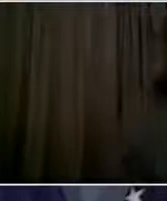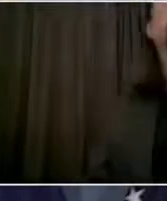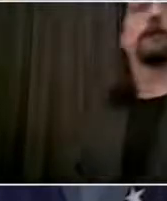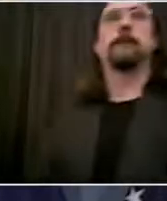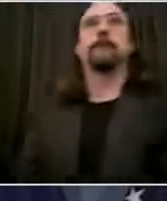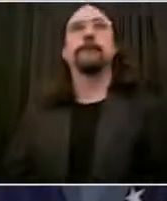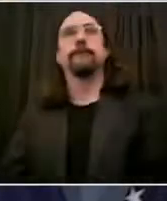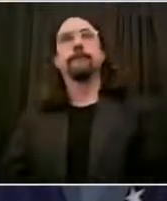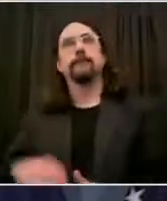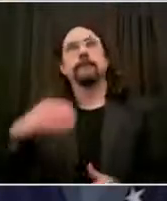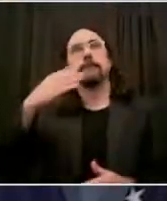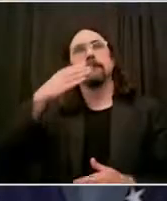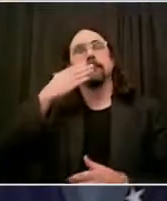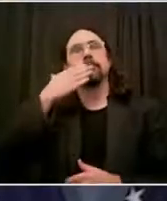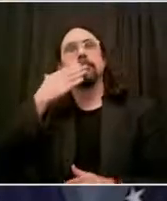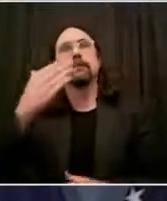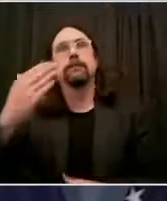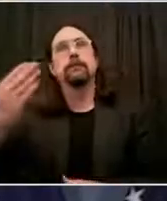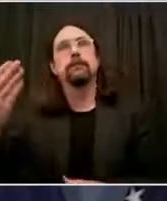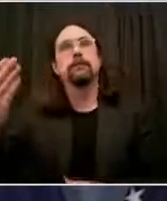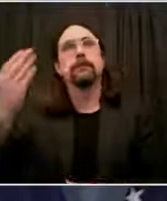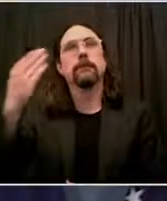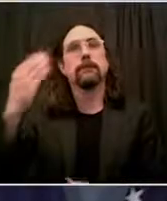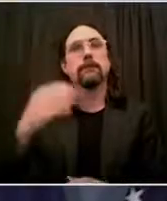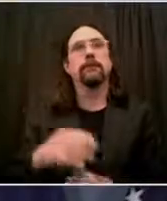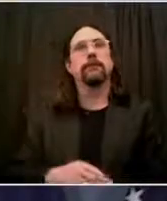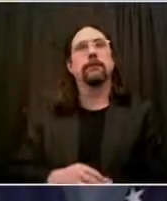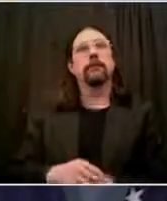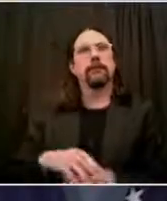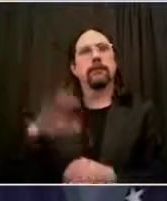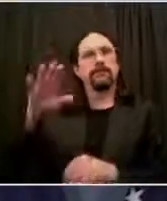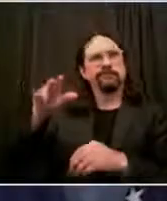on the city's reopening. Day two, phase one. I like that.